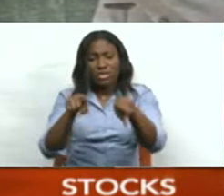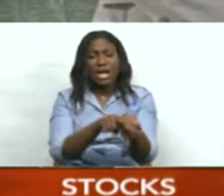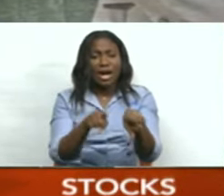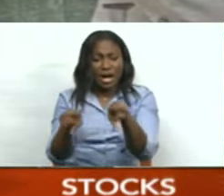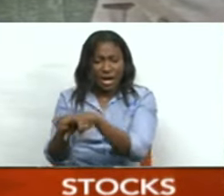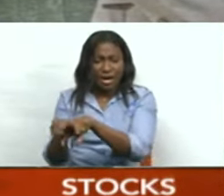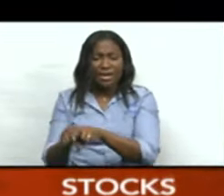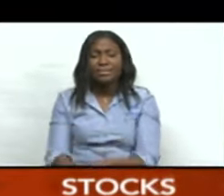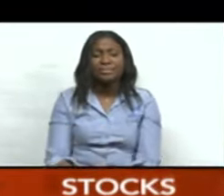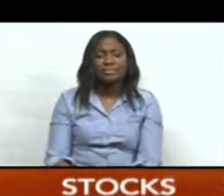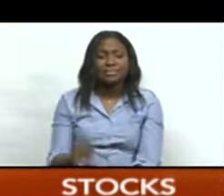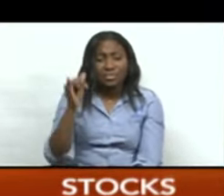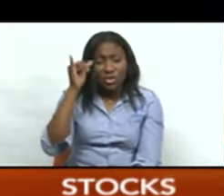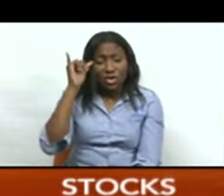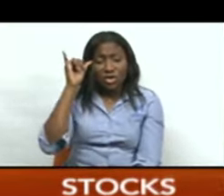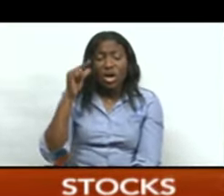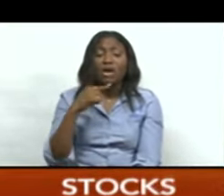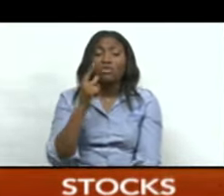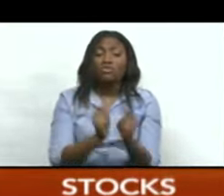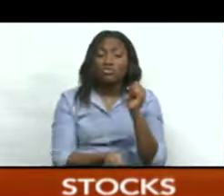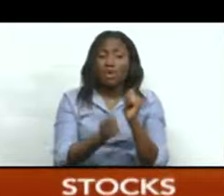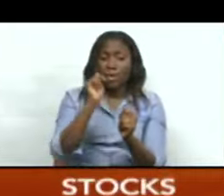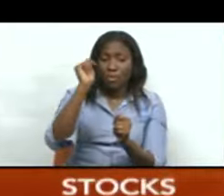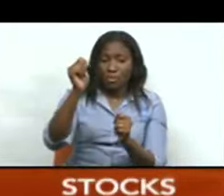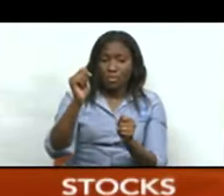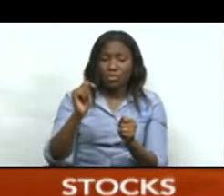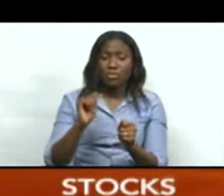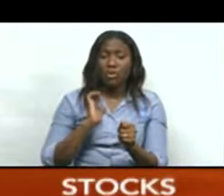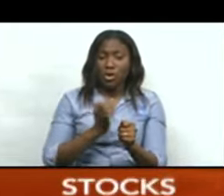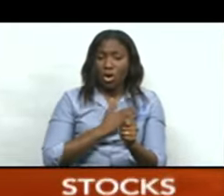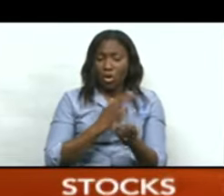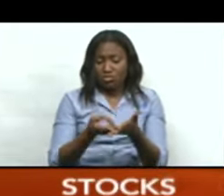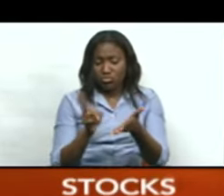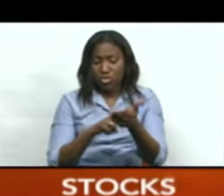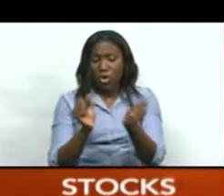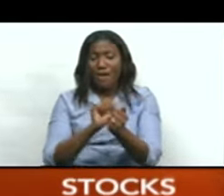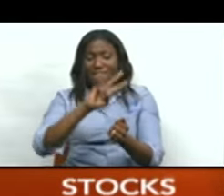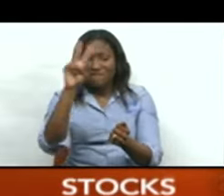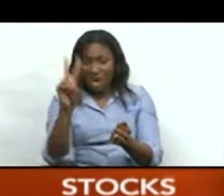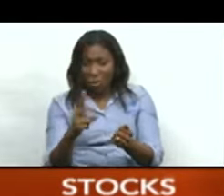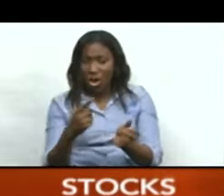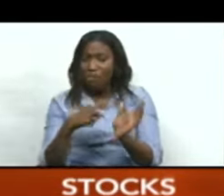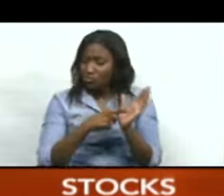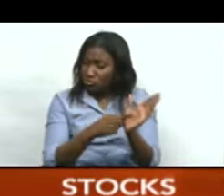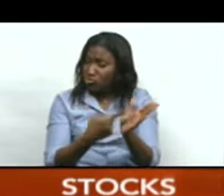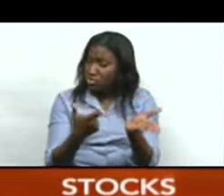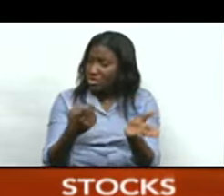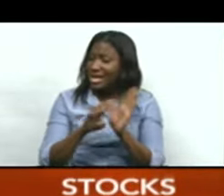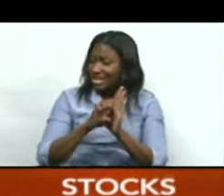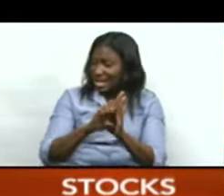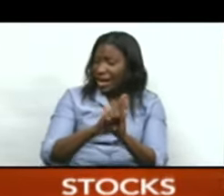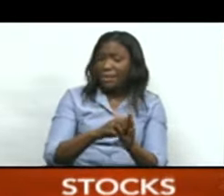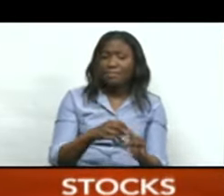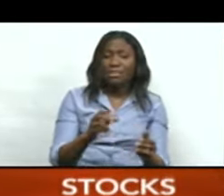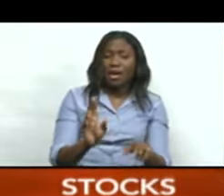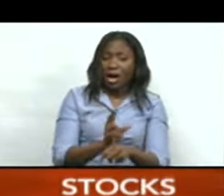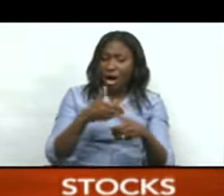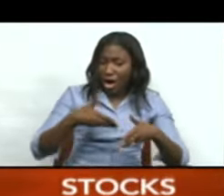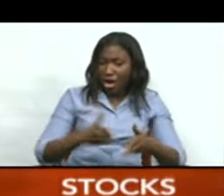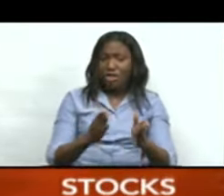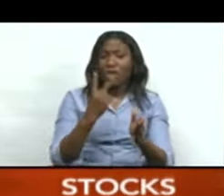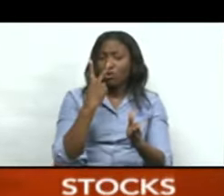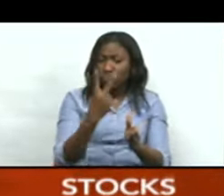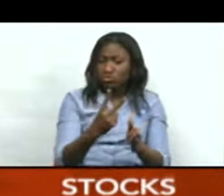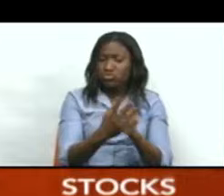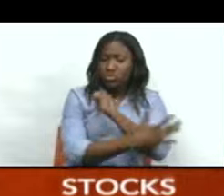world. Young used Trinidad and Tobago's drag and gas deal with Venezuela as an example of a project that allows two GECF